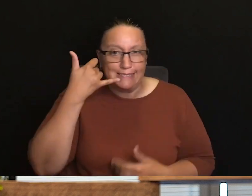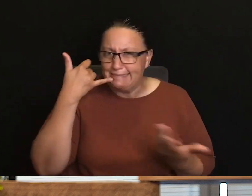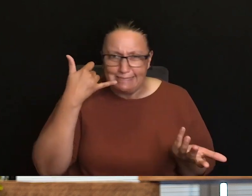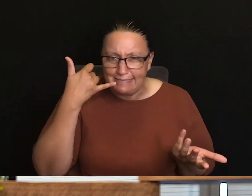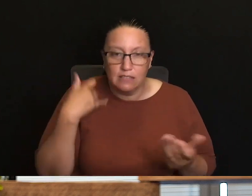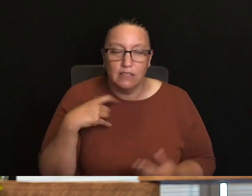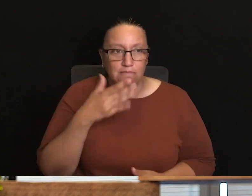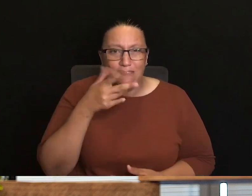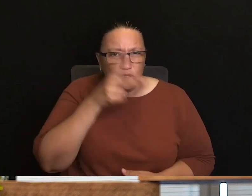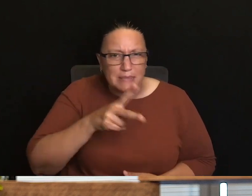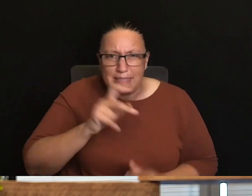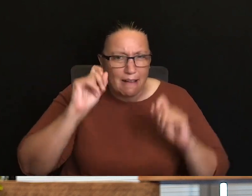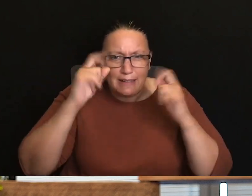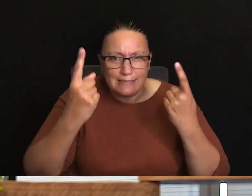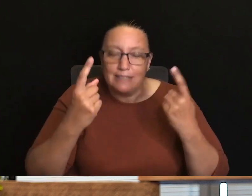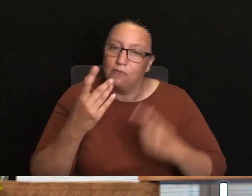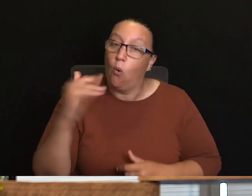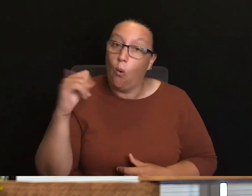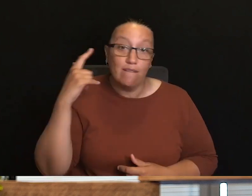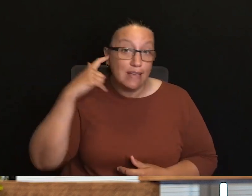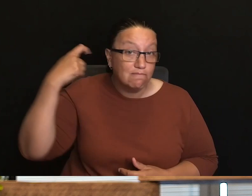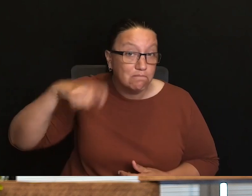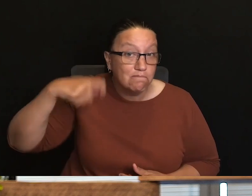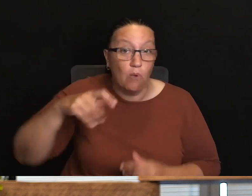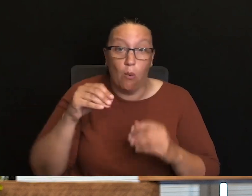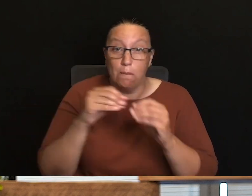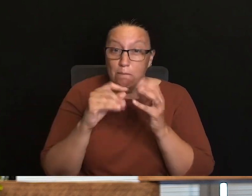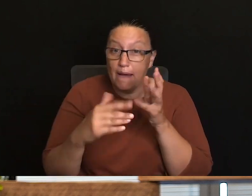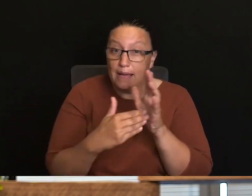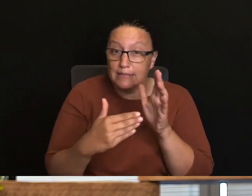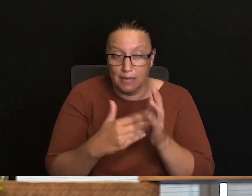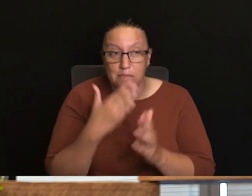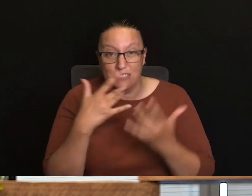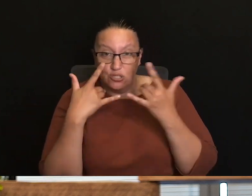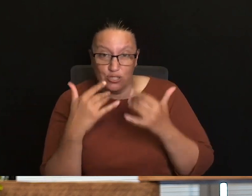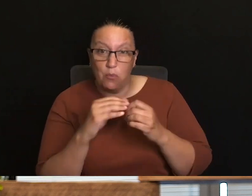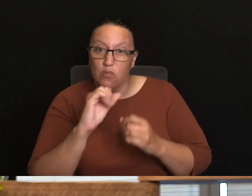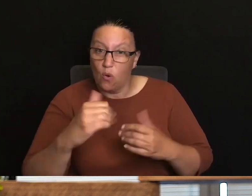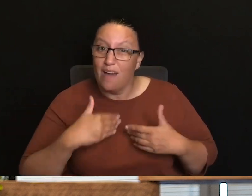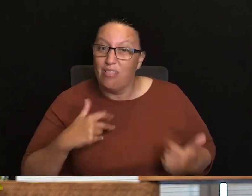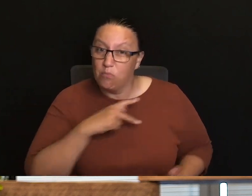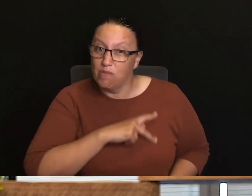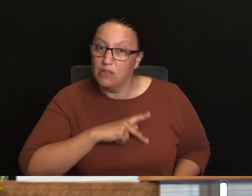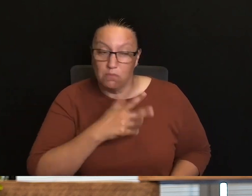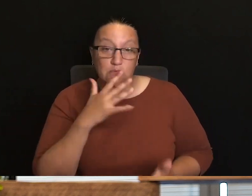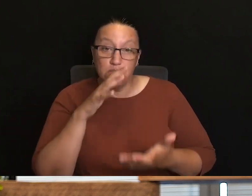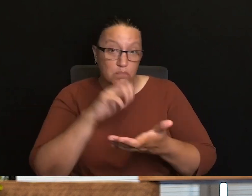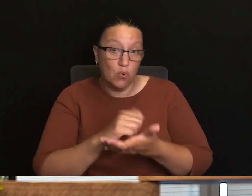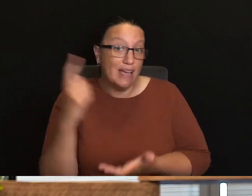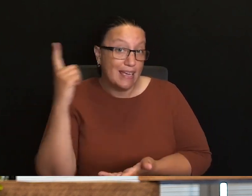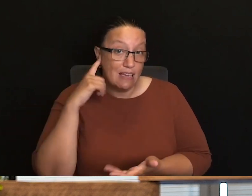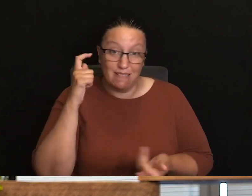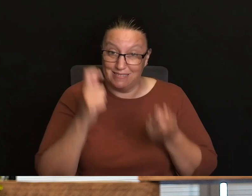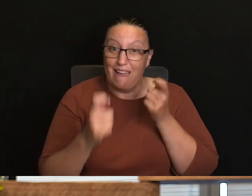or if you experience hearing buzzing or ringing in your ears, make sure you check in with your health professional and book a hearing